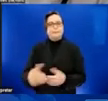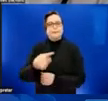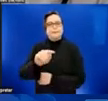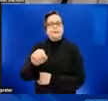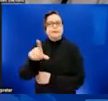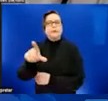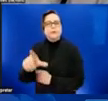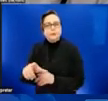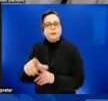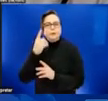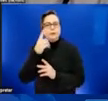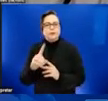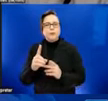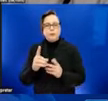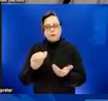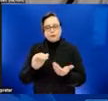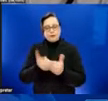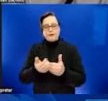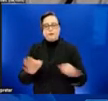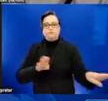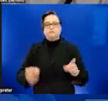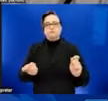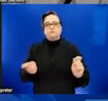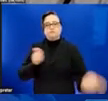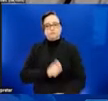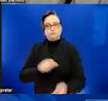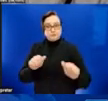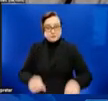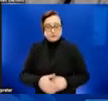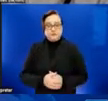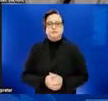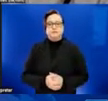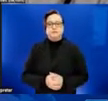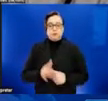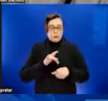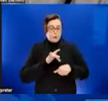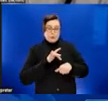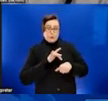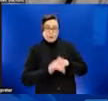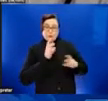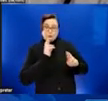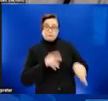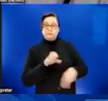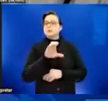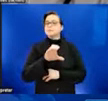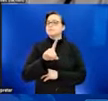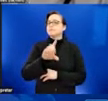with. For instance, the CDC communicated recommendations early on in the response to address the behaviors data